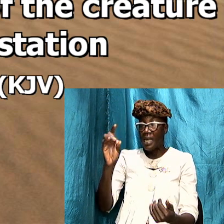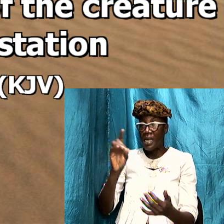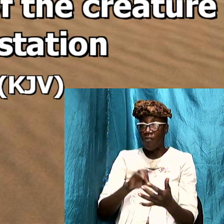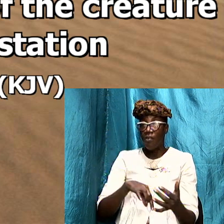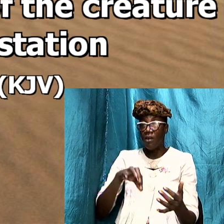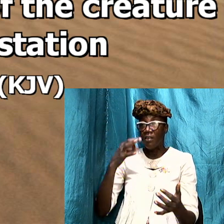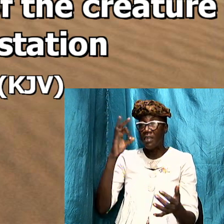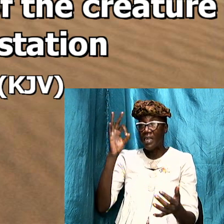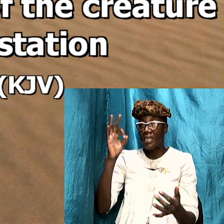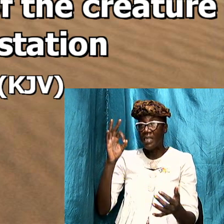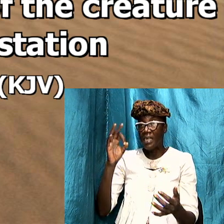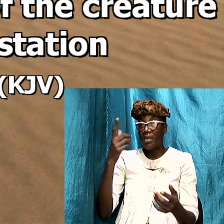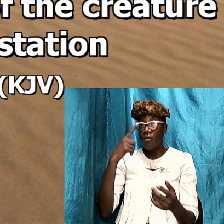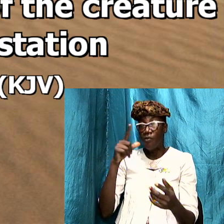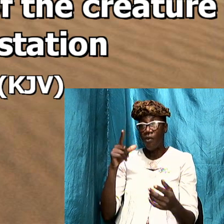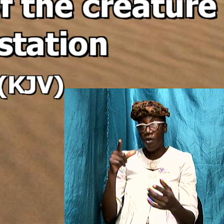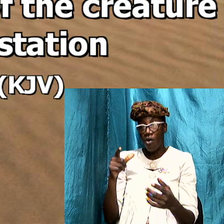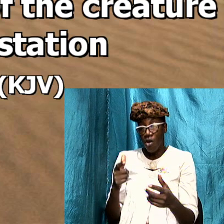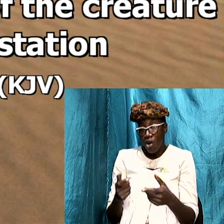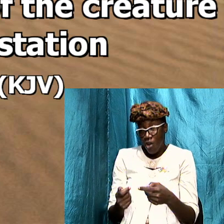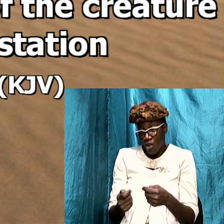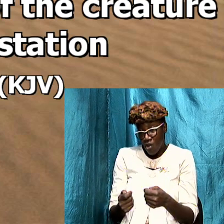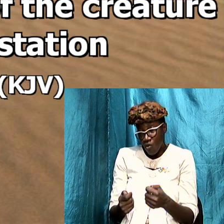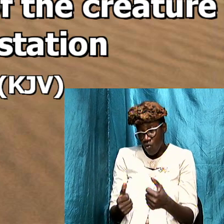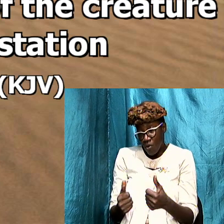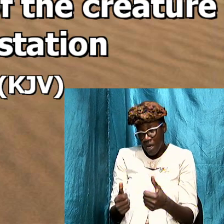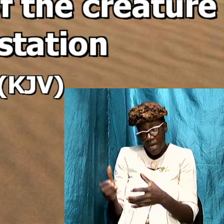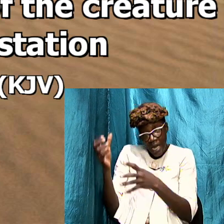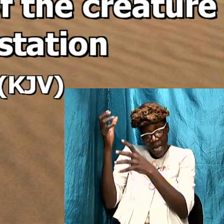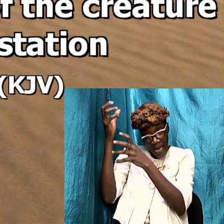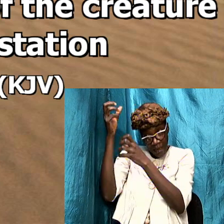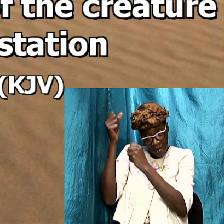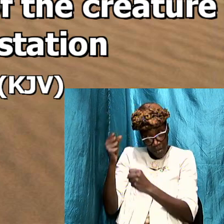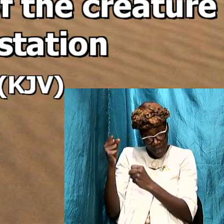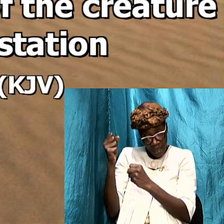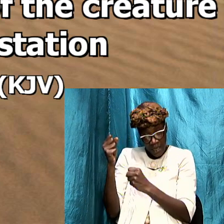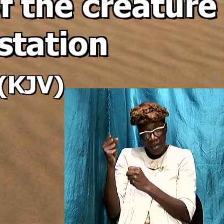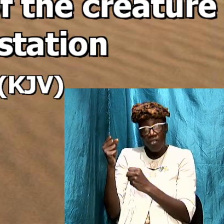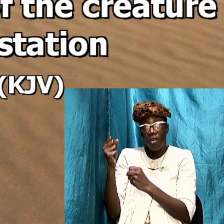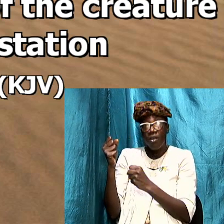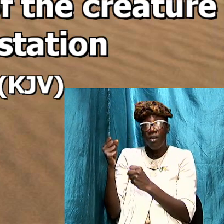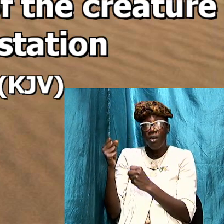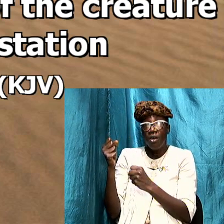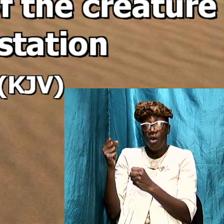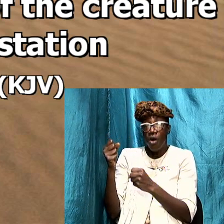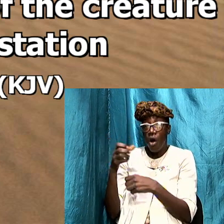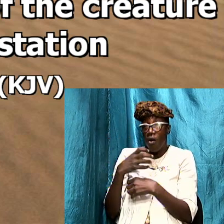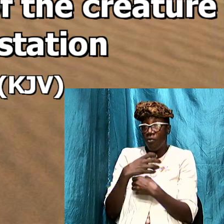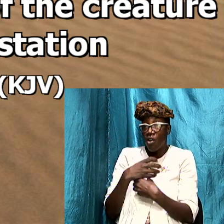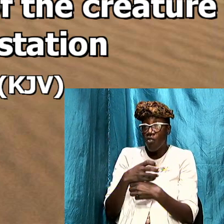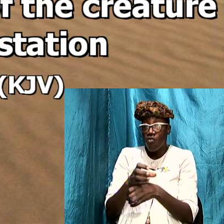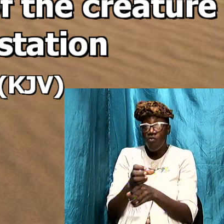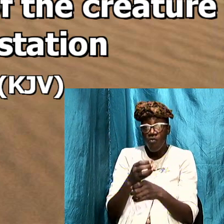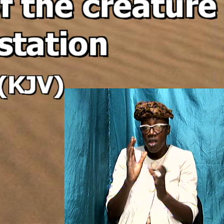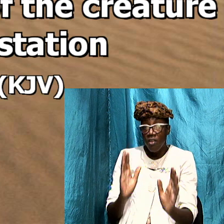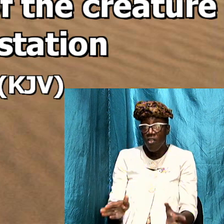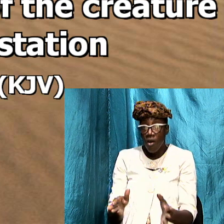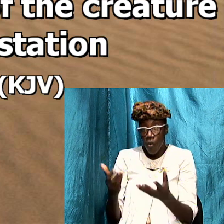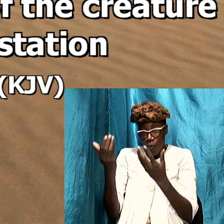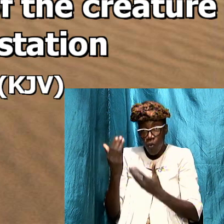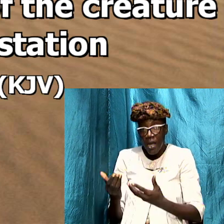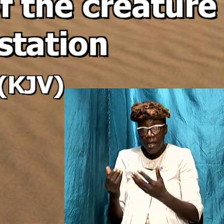word being used for the earnest expectation of the creature waited for the manifestation